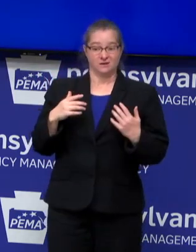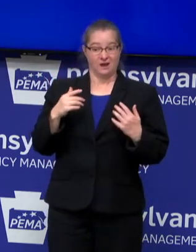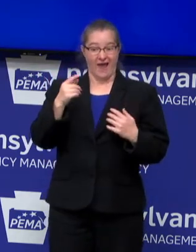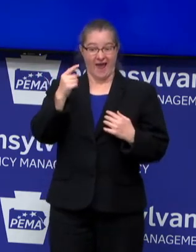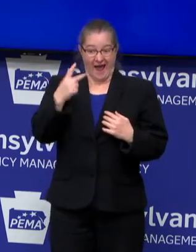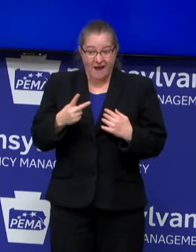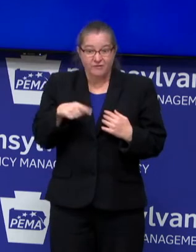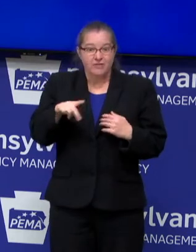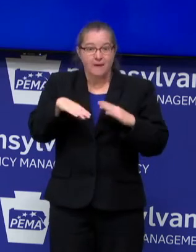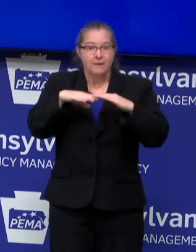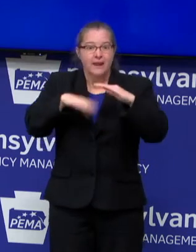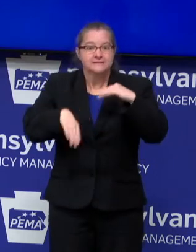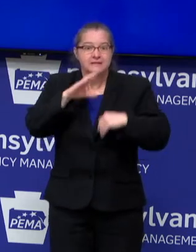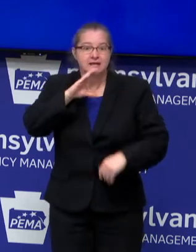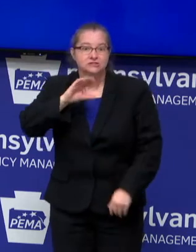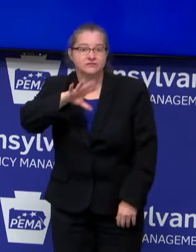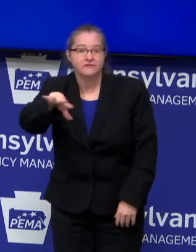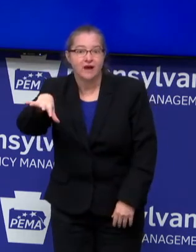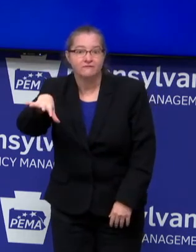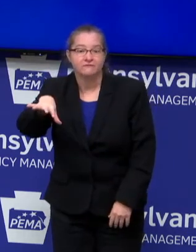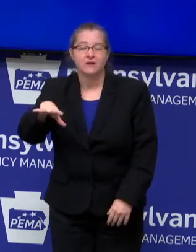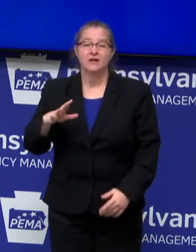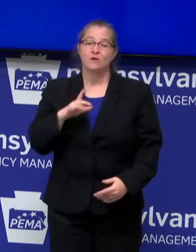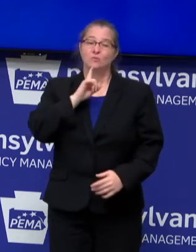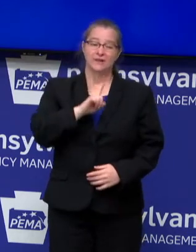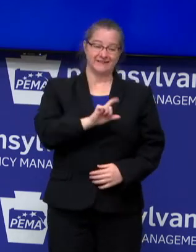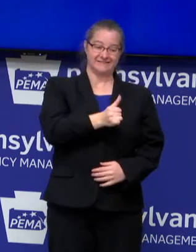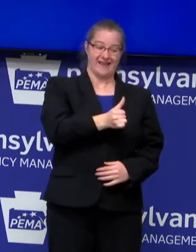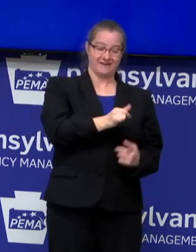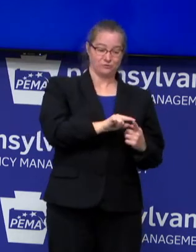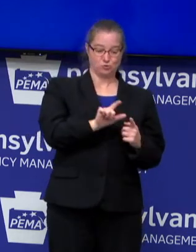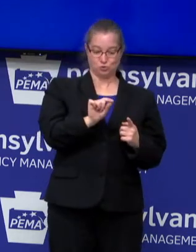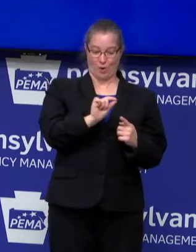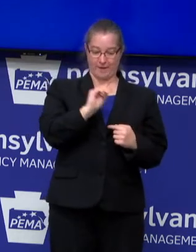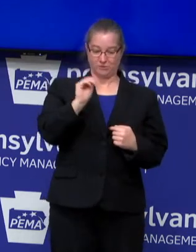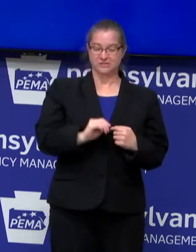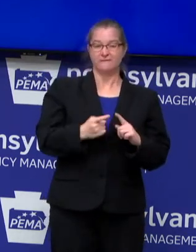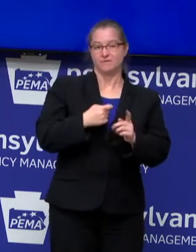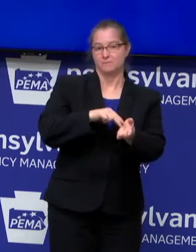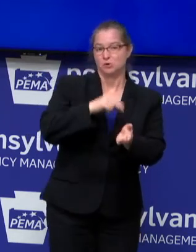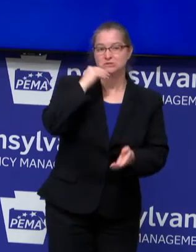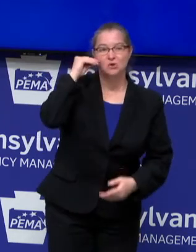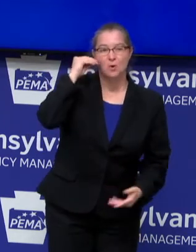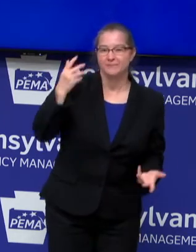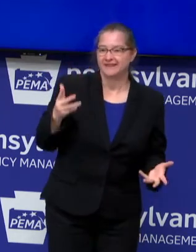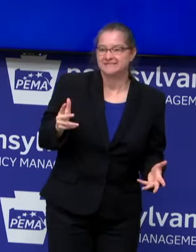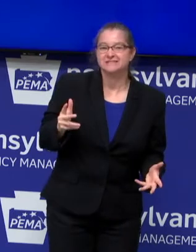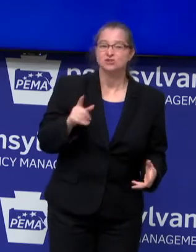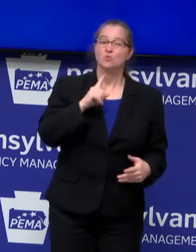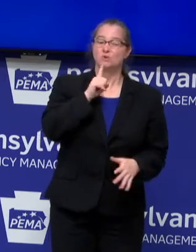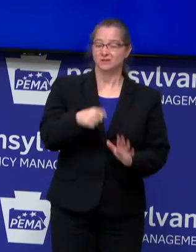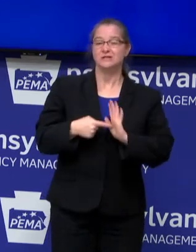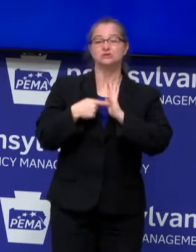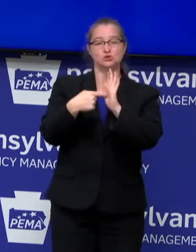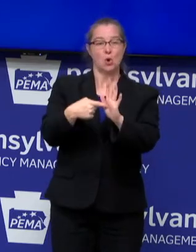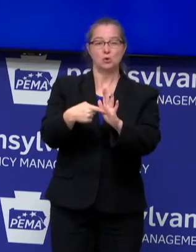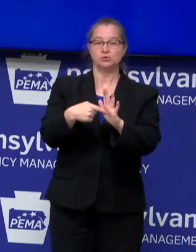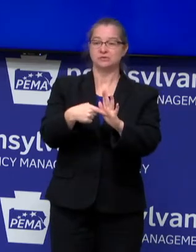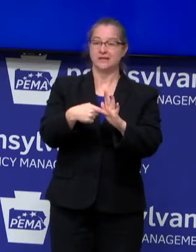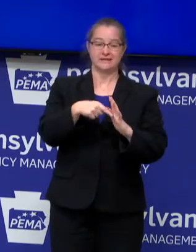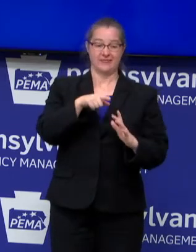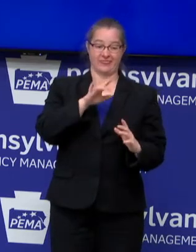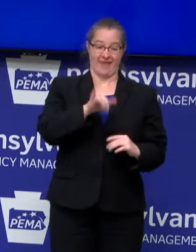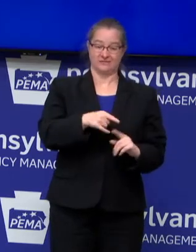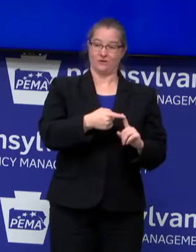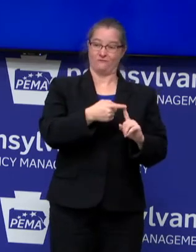and only about 10 to 20 percent of our recent cases have been from nursing homes. So it really demonstrates it's not